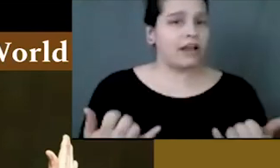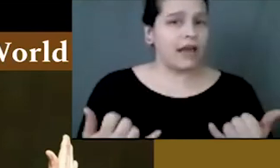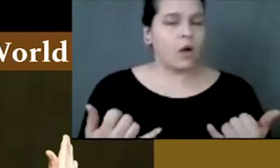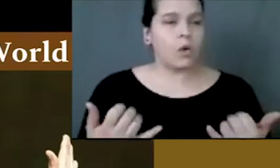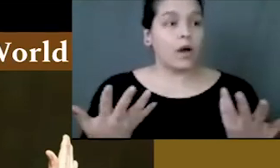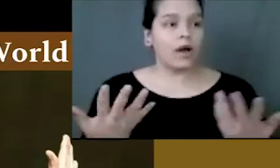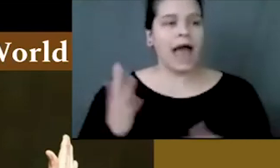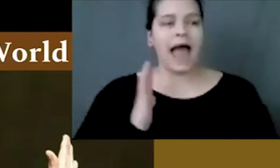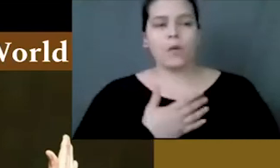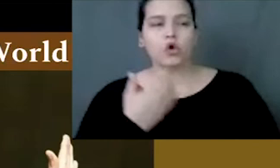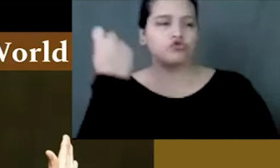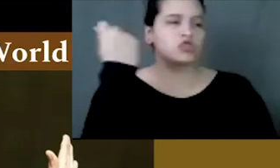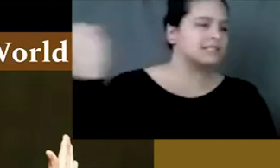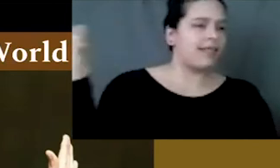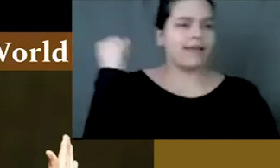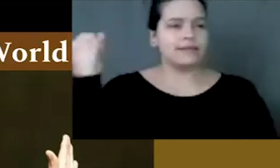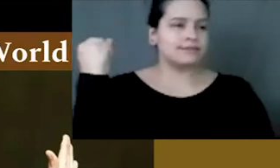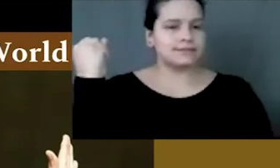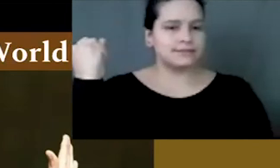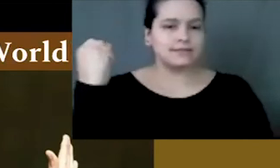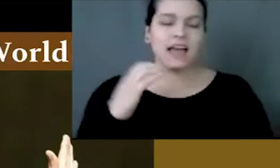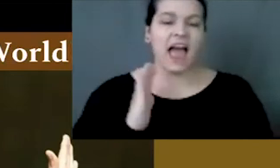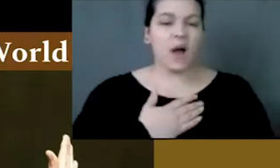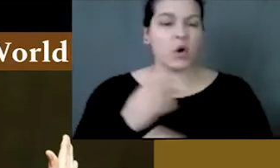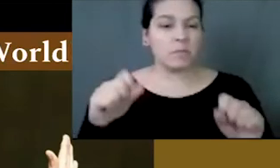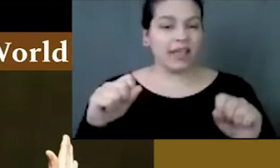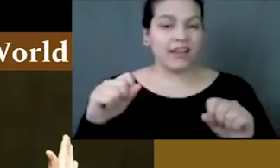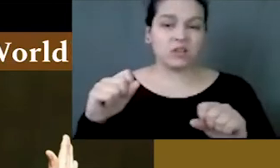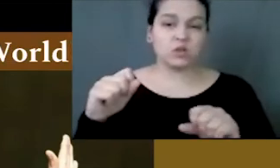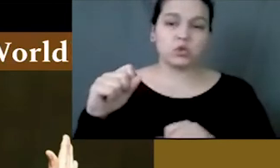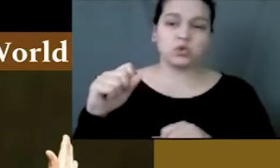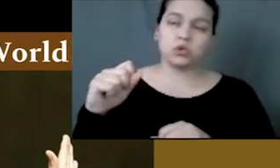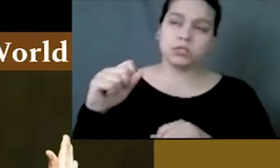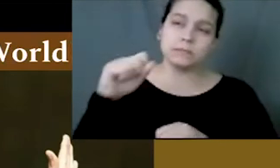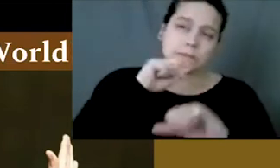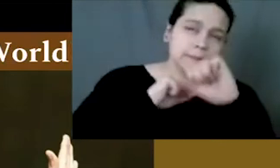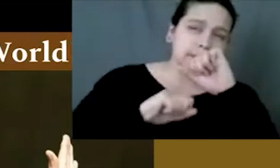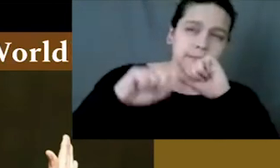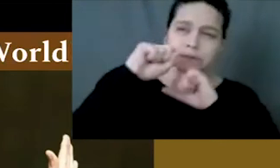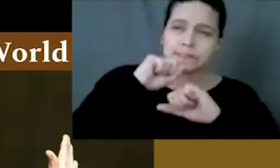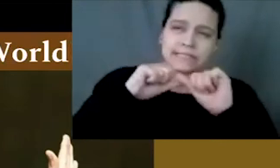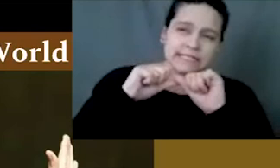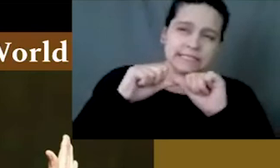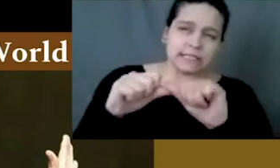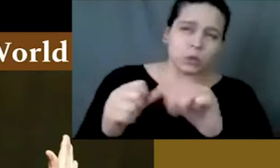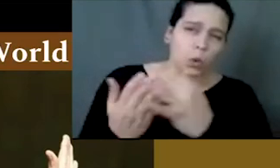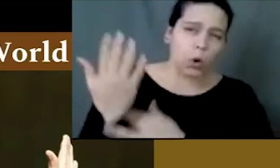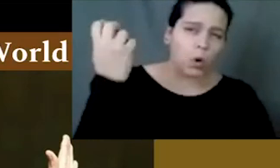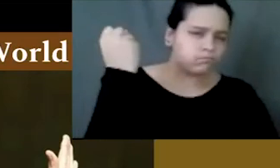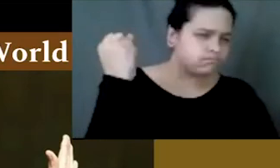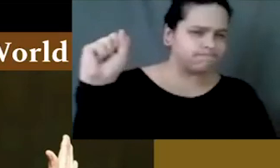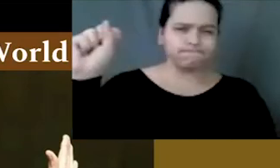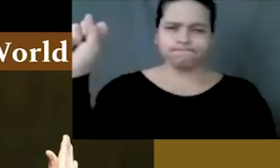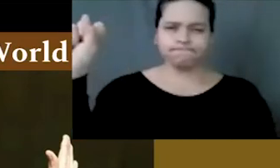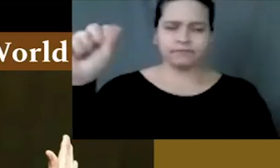And then the third topic that I'll touch on for now is our resilience. So that is just our ability